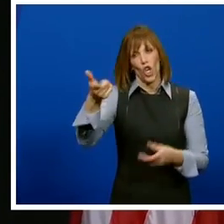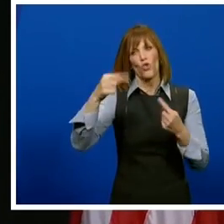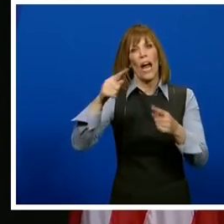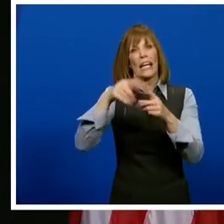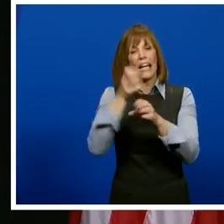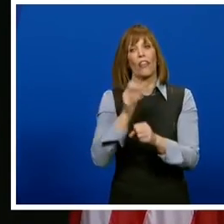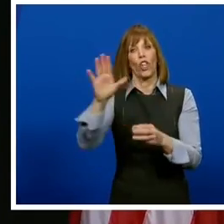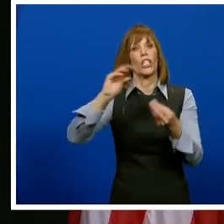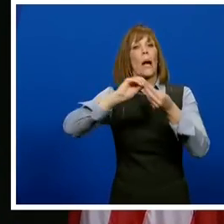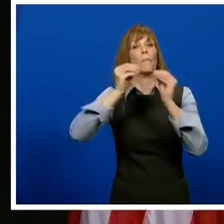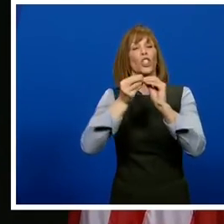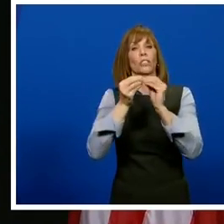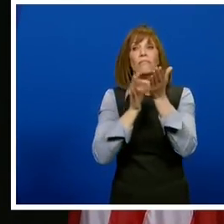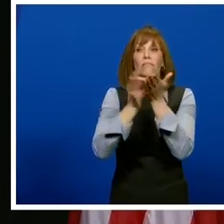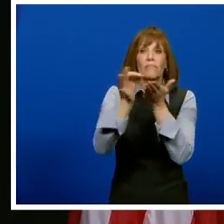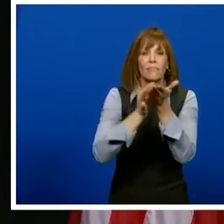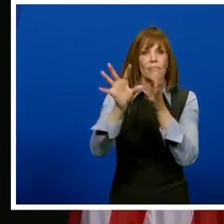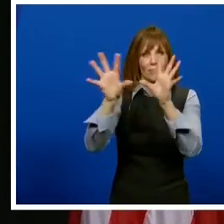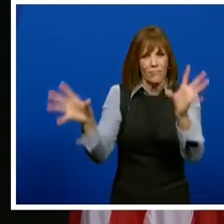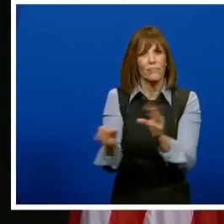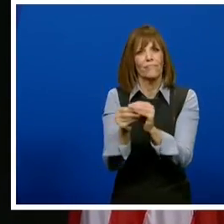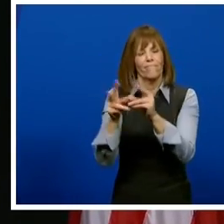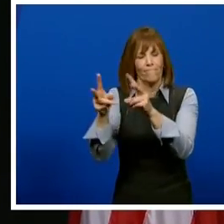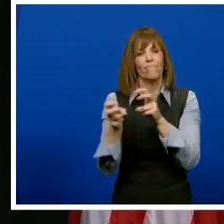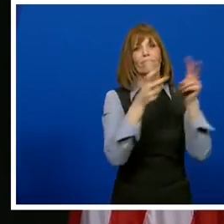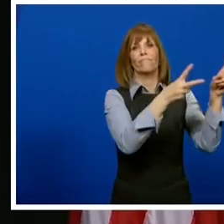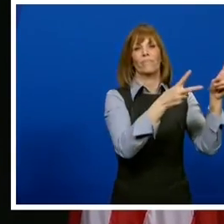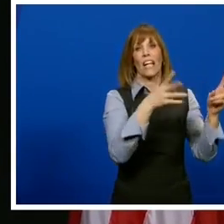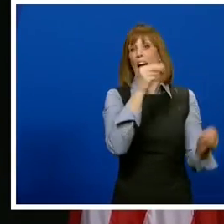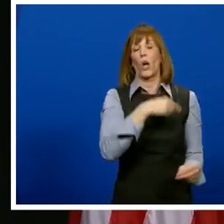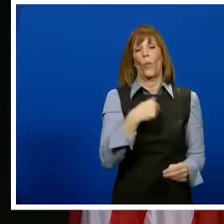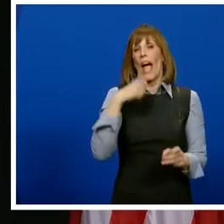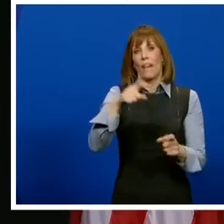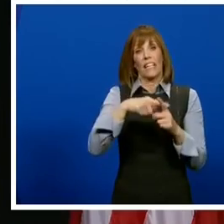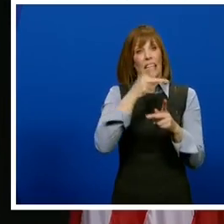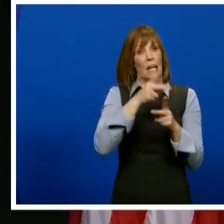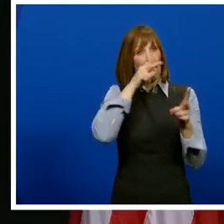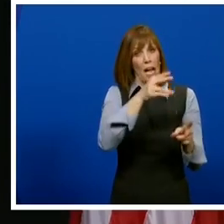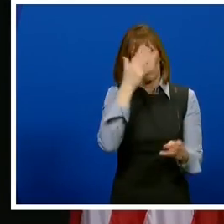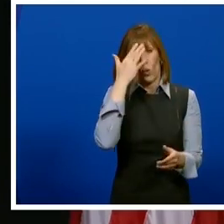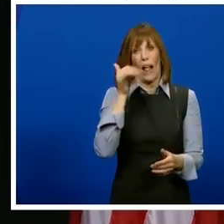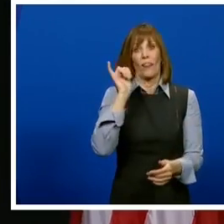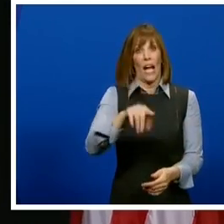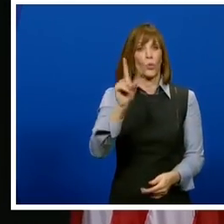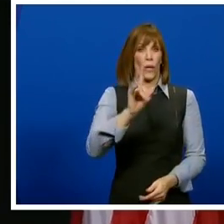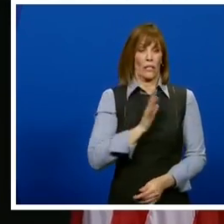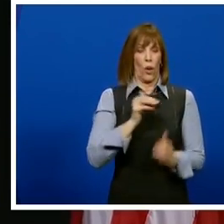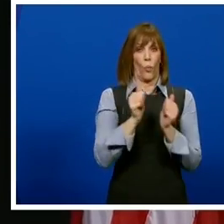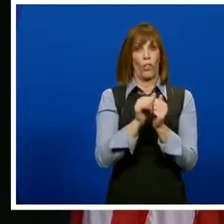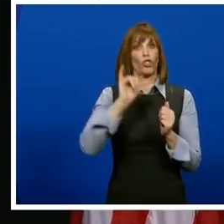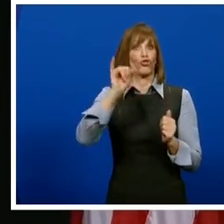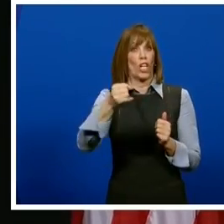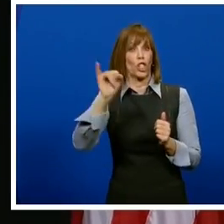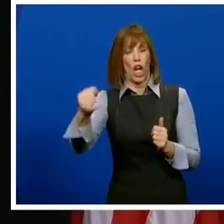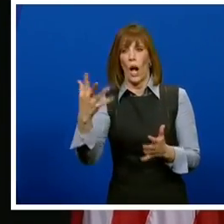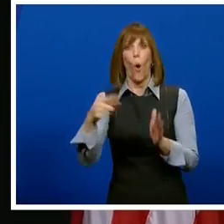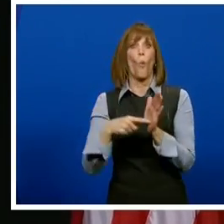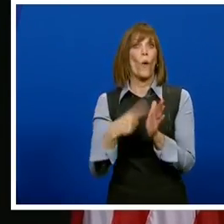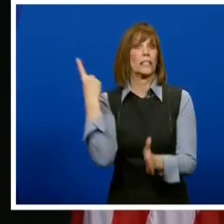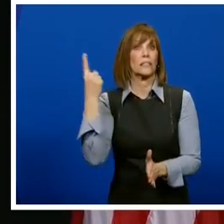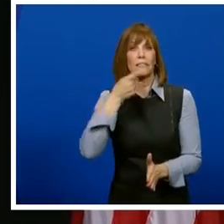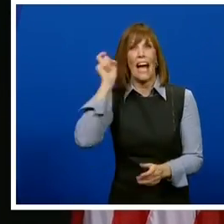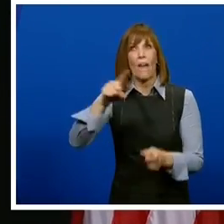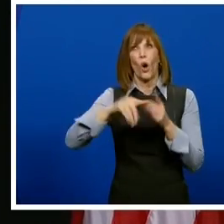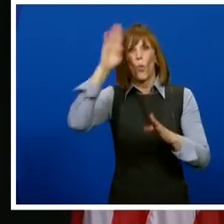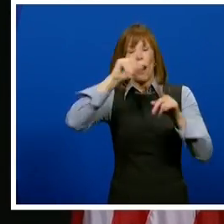file corrected. And then we'll just have to continue to monitor that. Sometimes, I mean, that's the beauty of Johnson & Johnson. It's a single dose. And it really